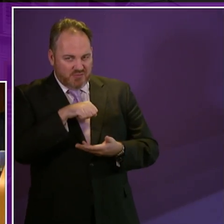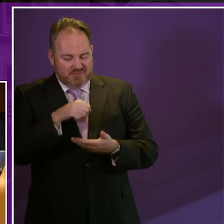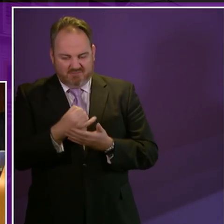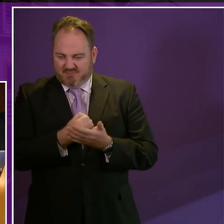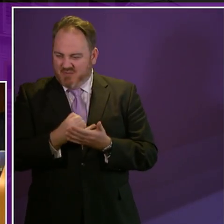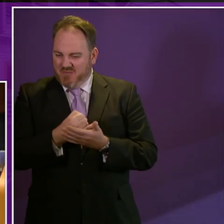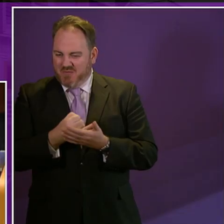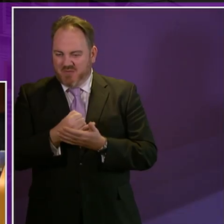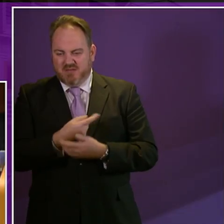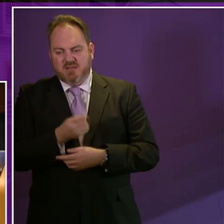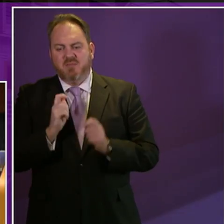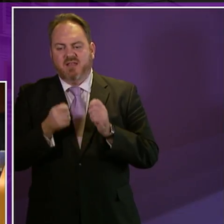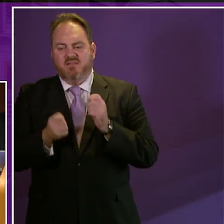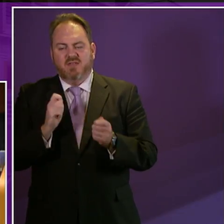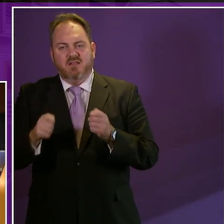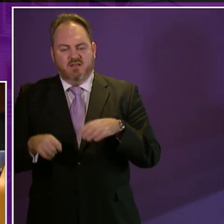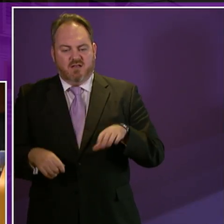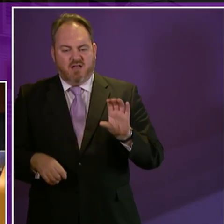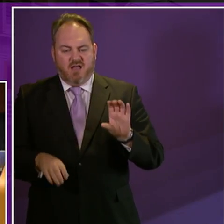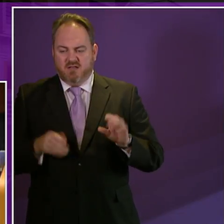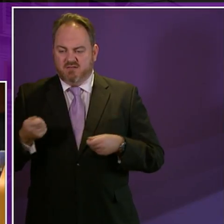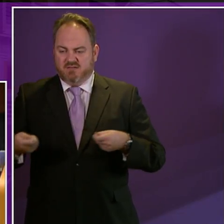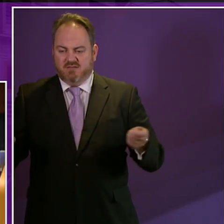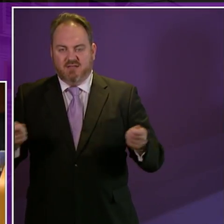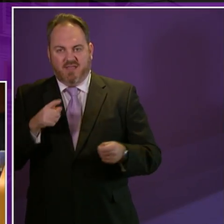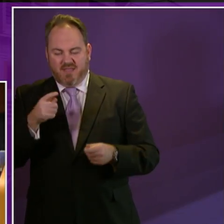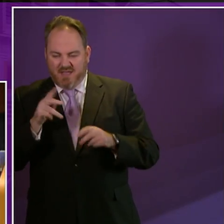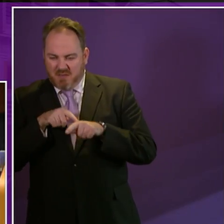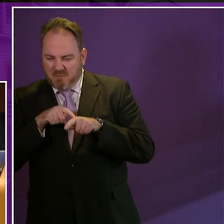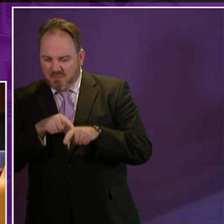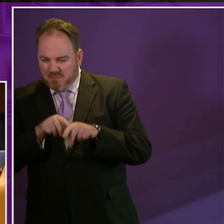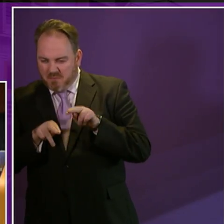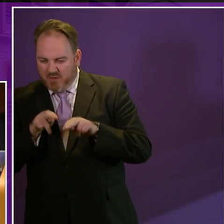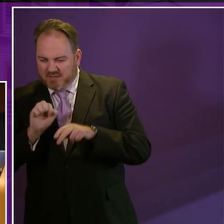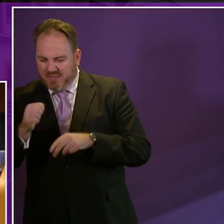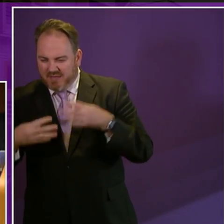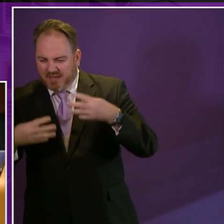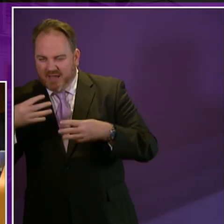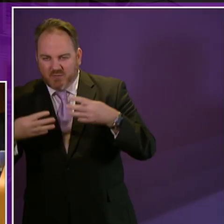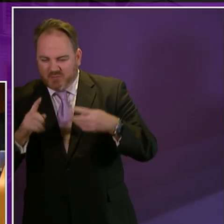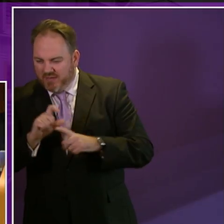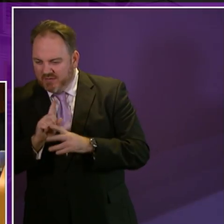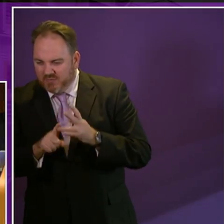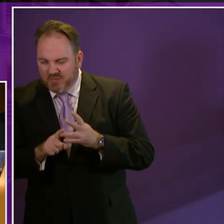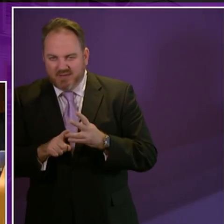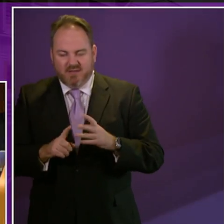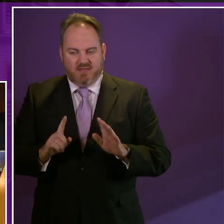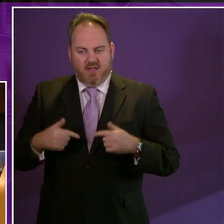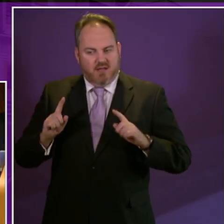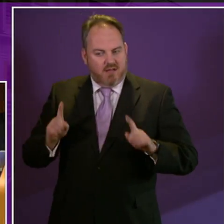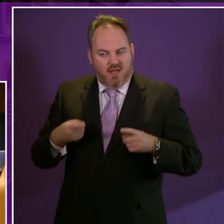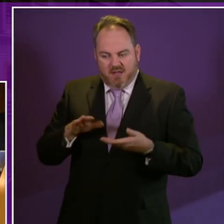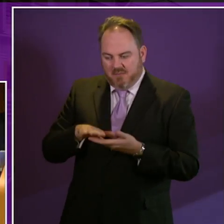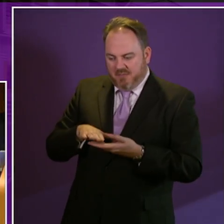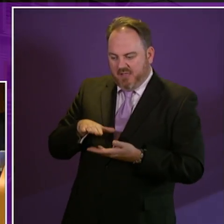Galloway people are given cards and their accounts are monitored very closely by council officers they're not allowed to build